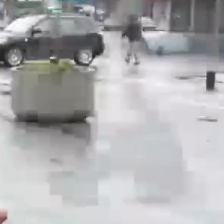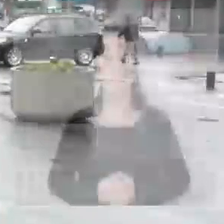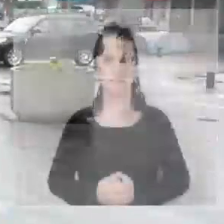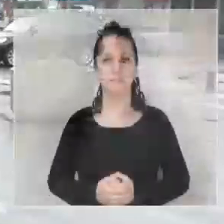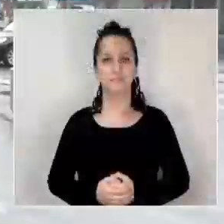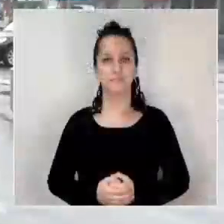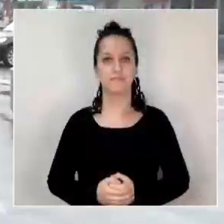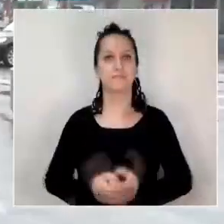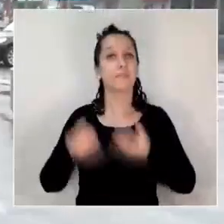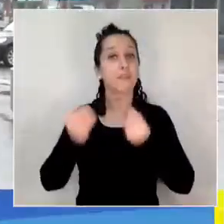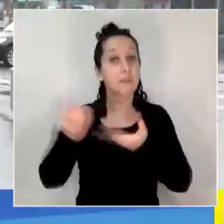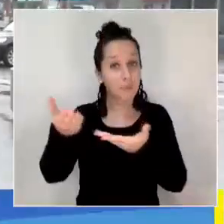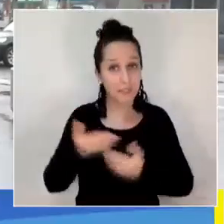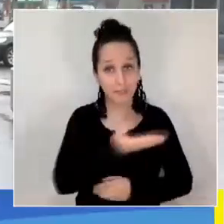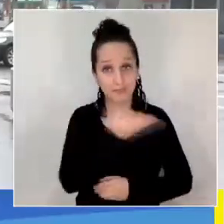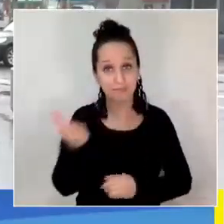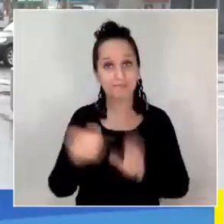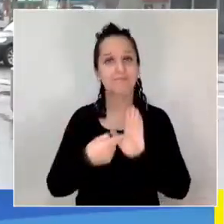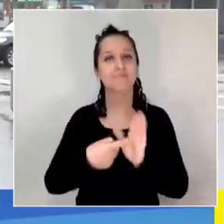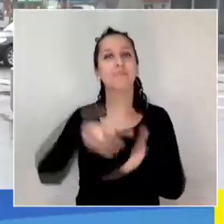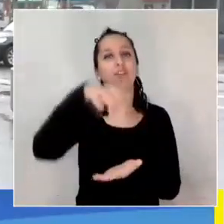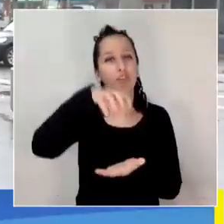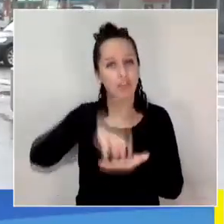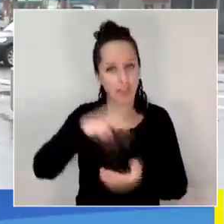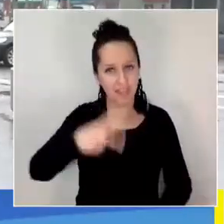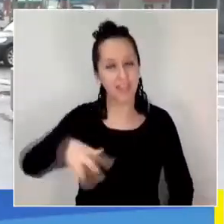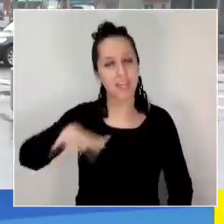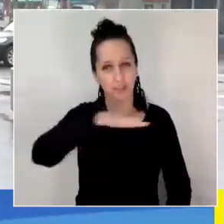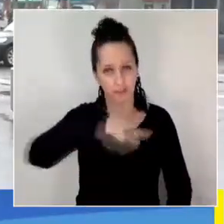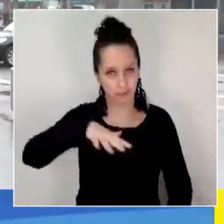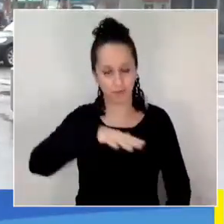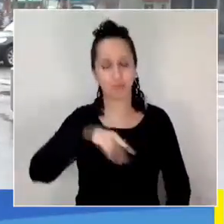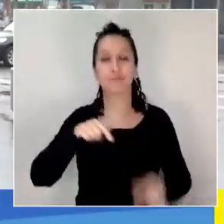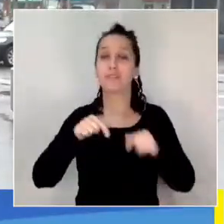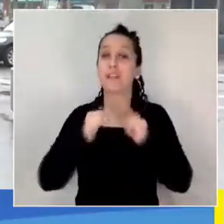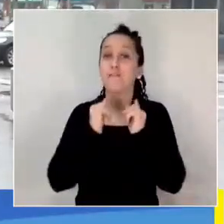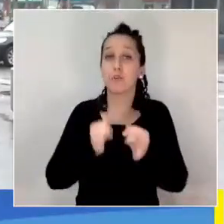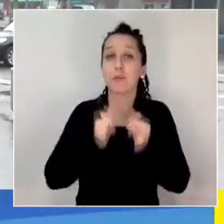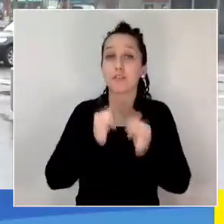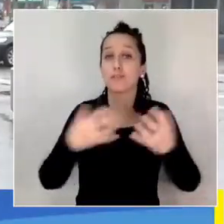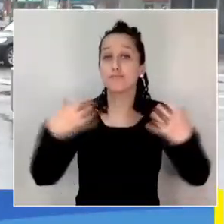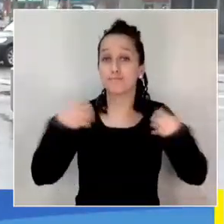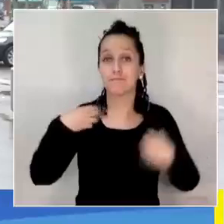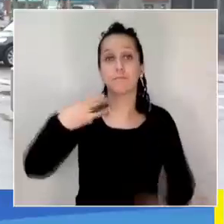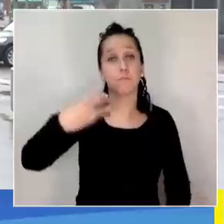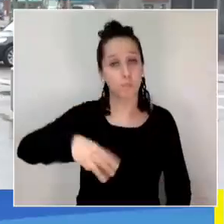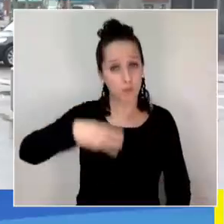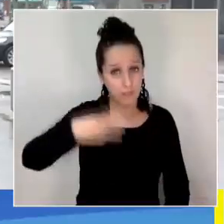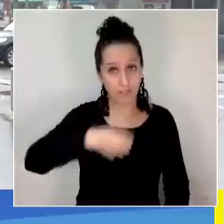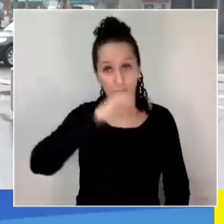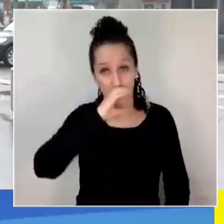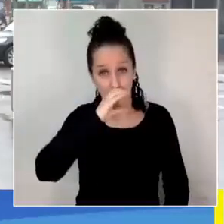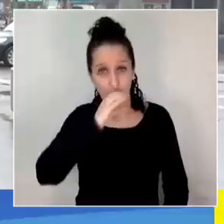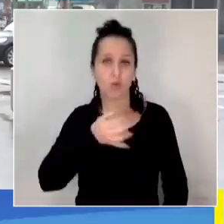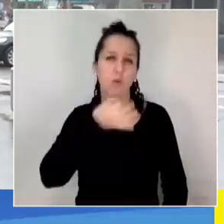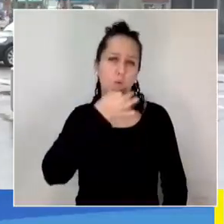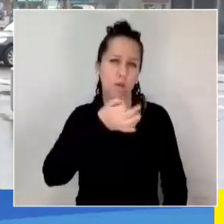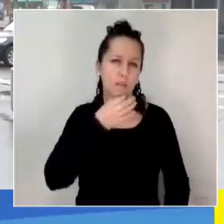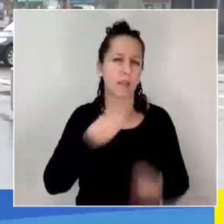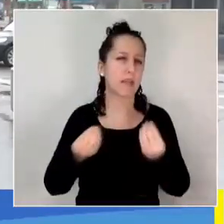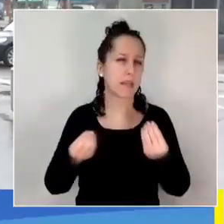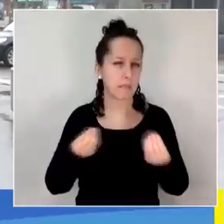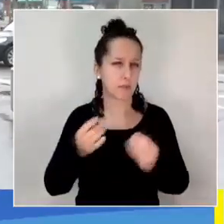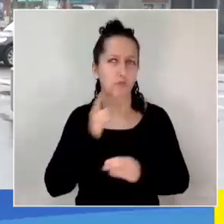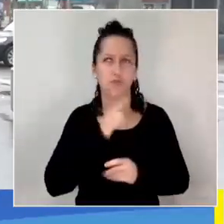Welcome and welcome to a new edition of Ciudad de Todas y Todos, the informativo of the Municipality of Concepción, that tells us the